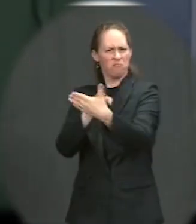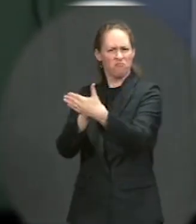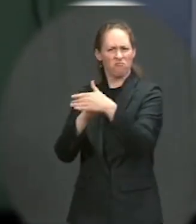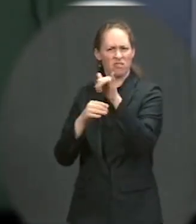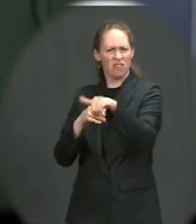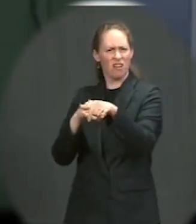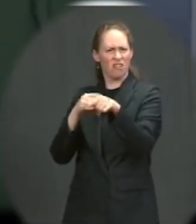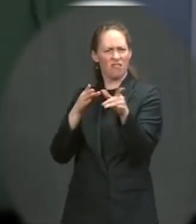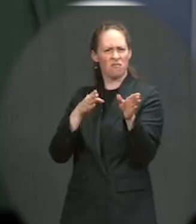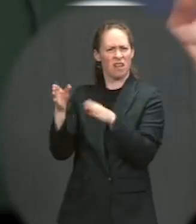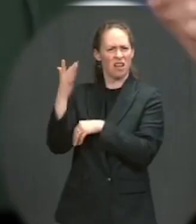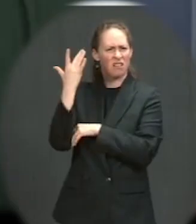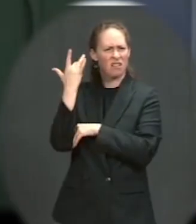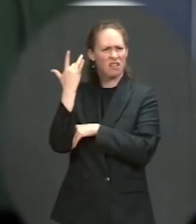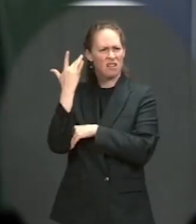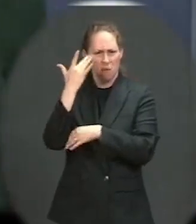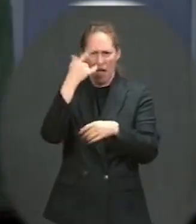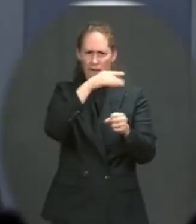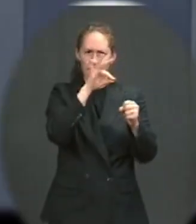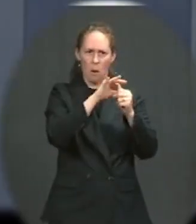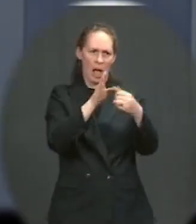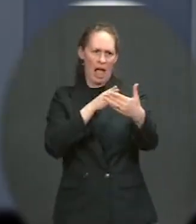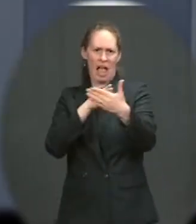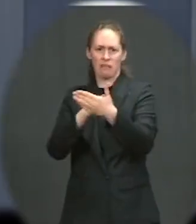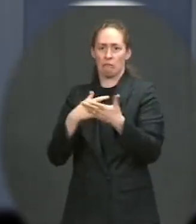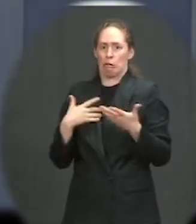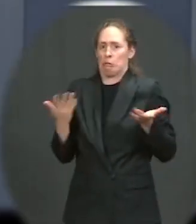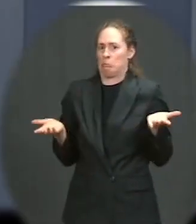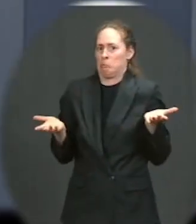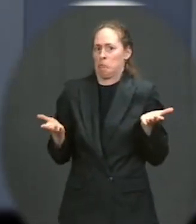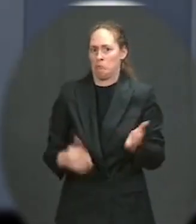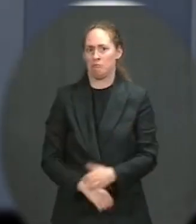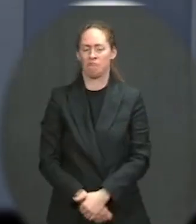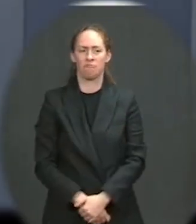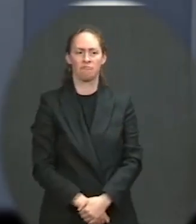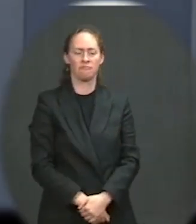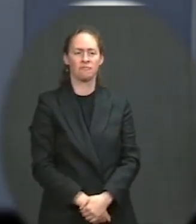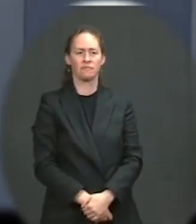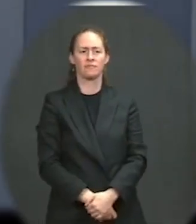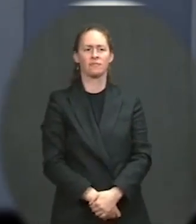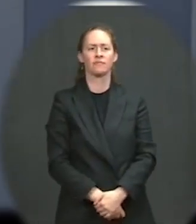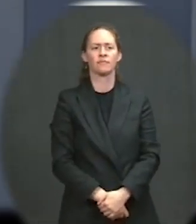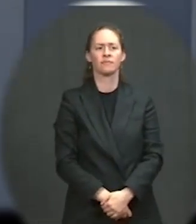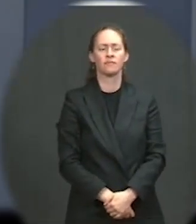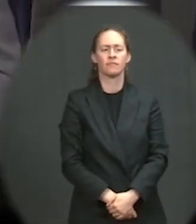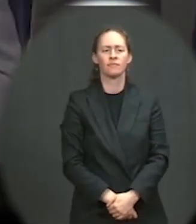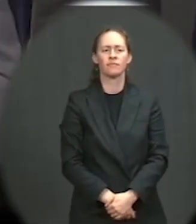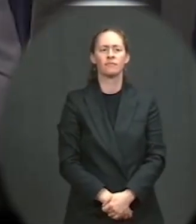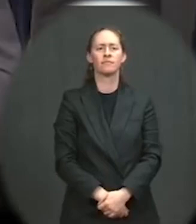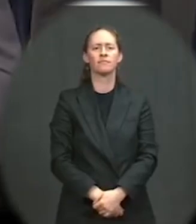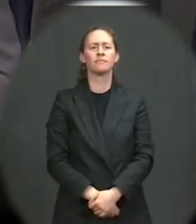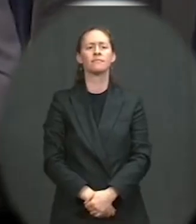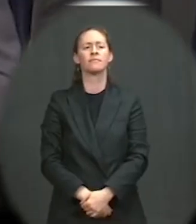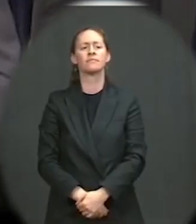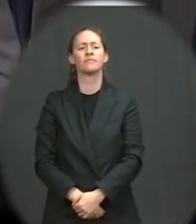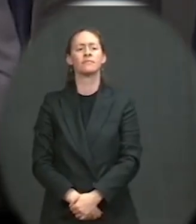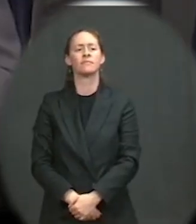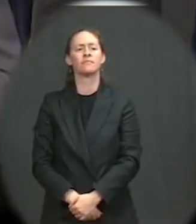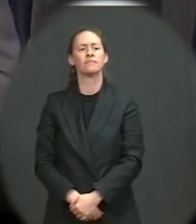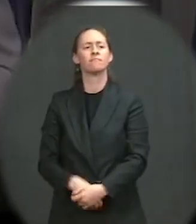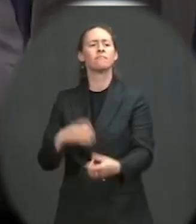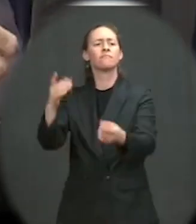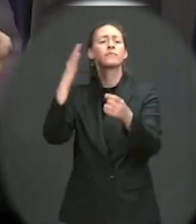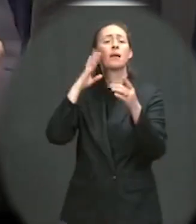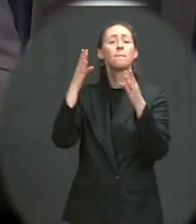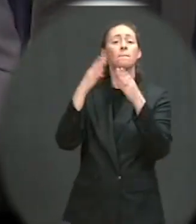against the package. Go ahead. Just to follow up on Mary's first question, public safety can be a potent political issue. To what